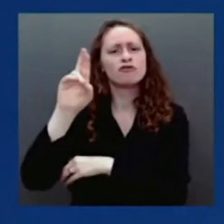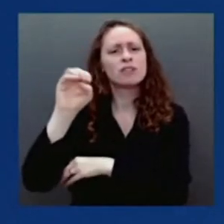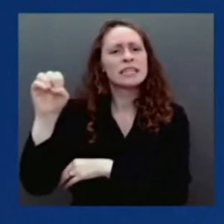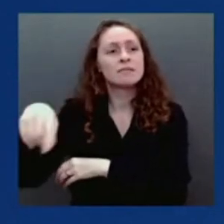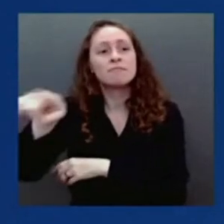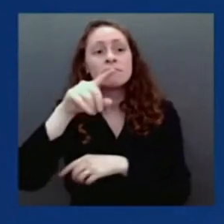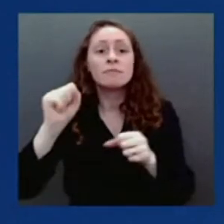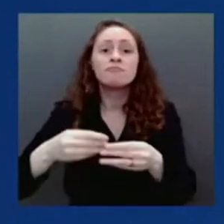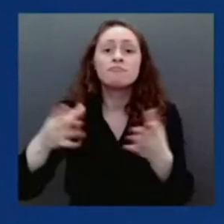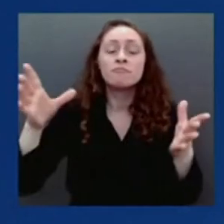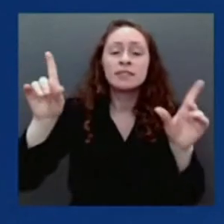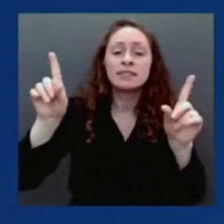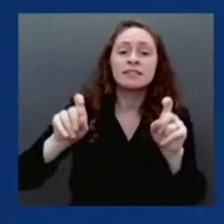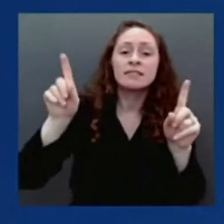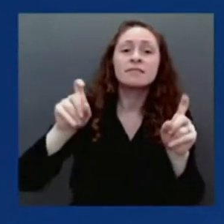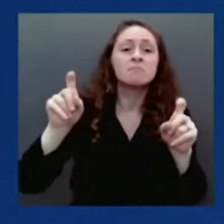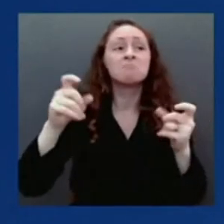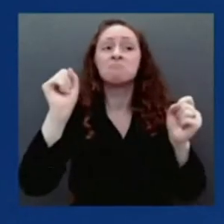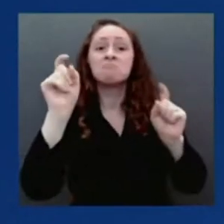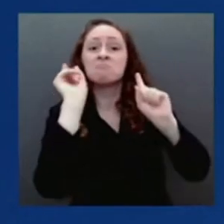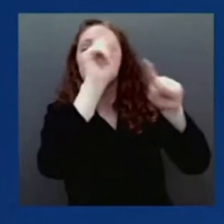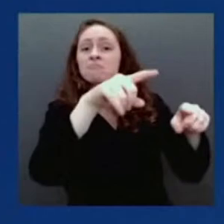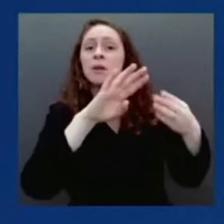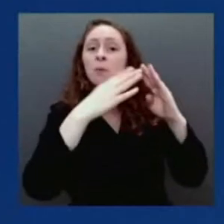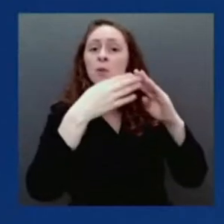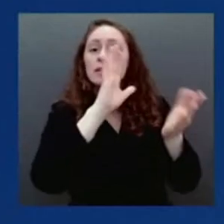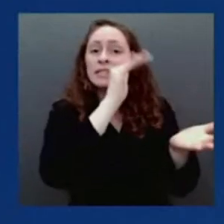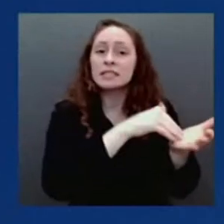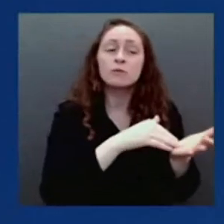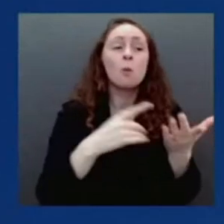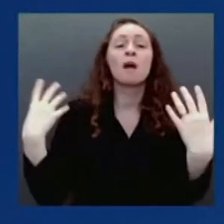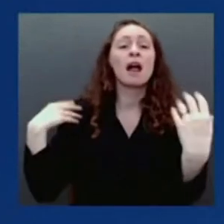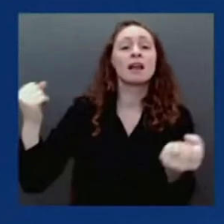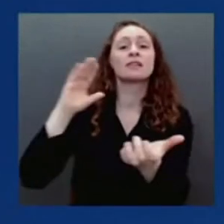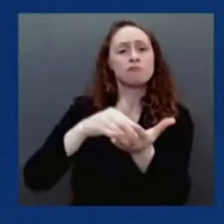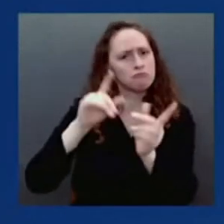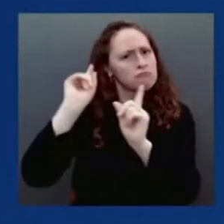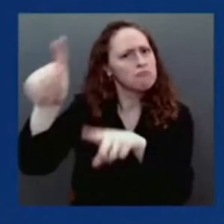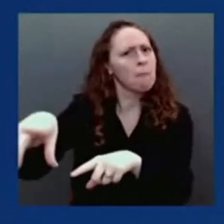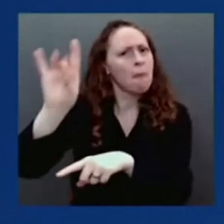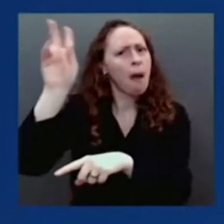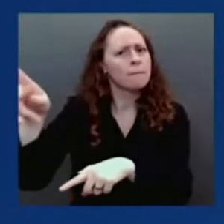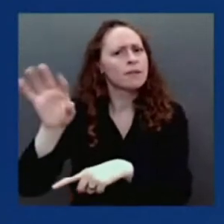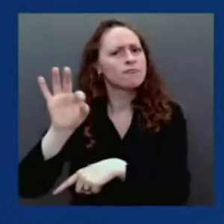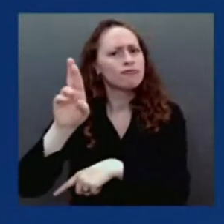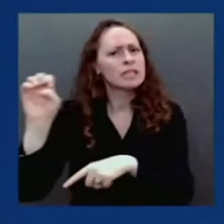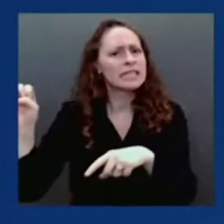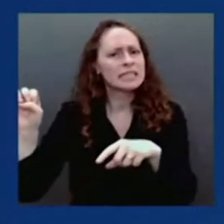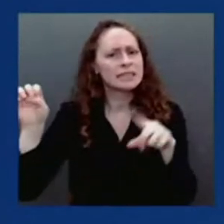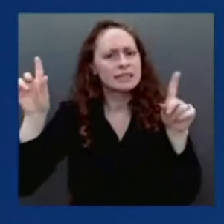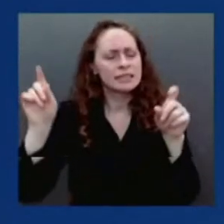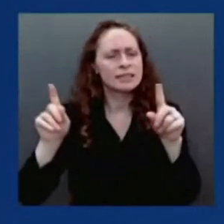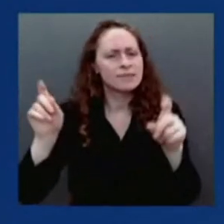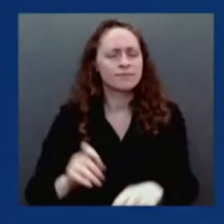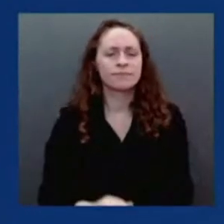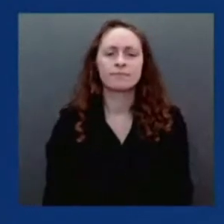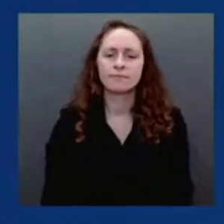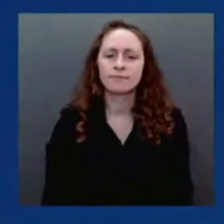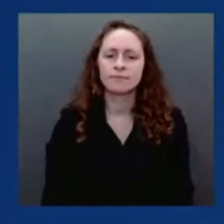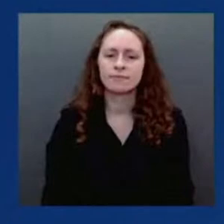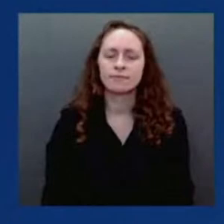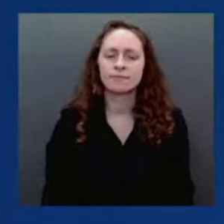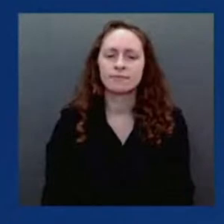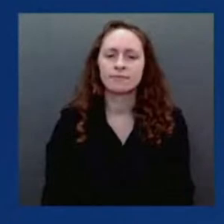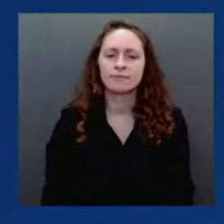health clinics. And as you know, the website is up and running for free tests for all Americans.